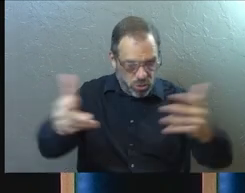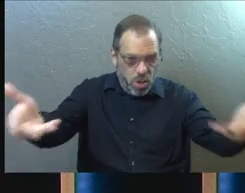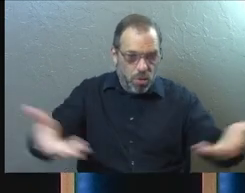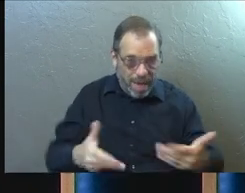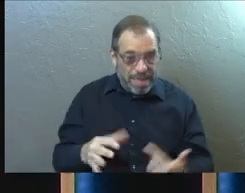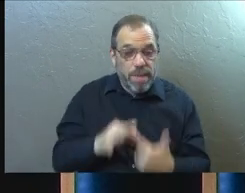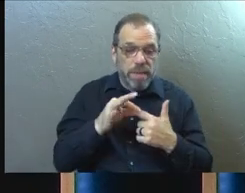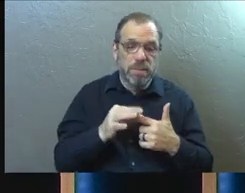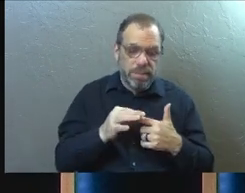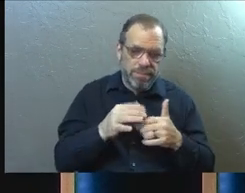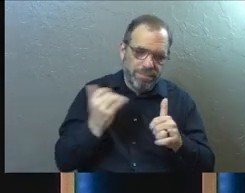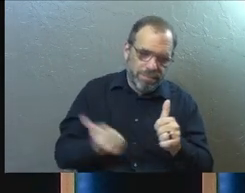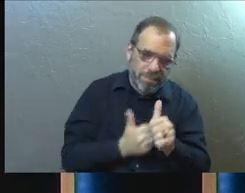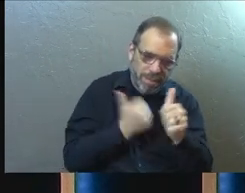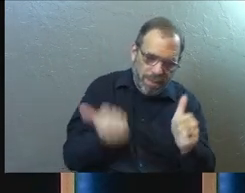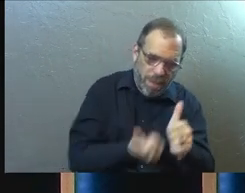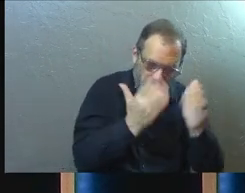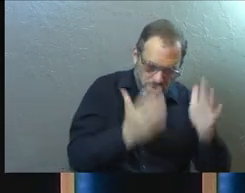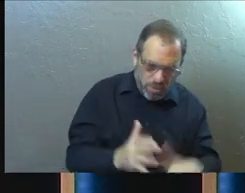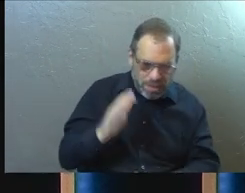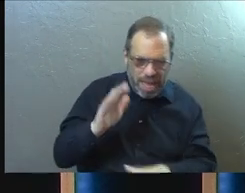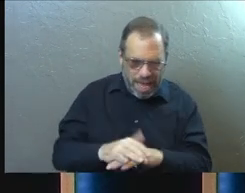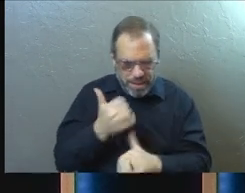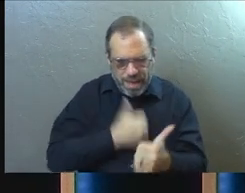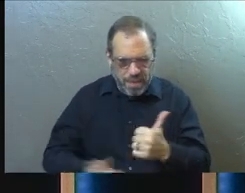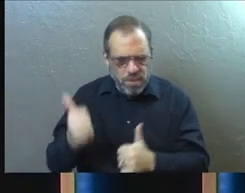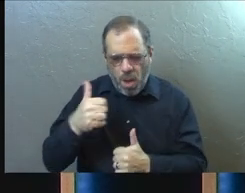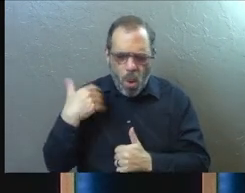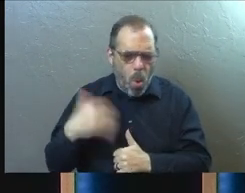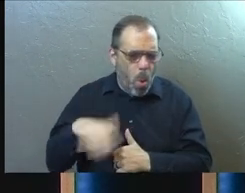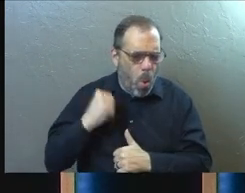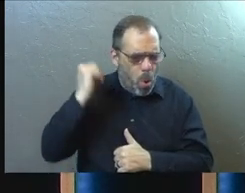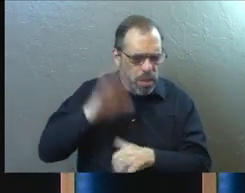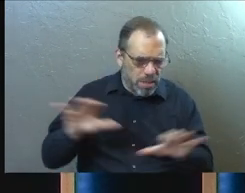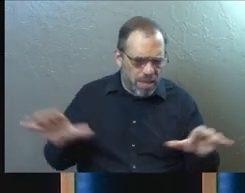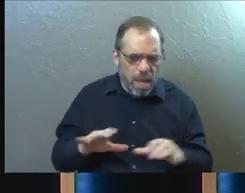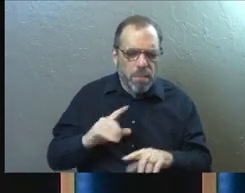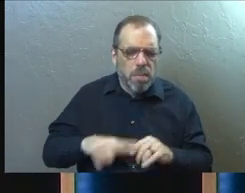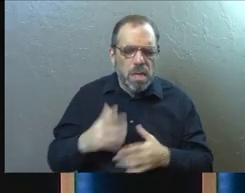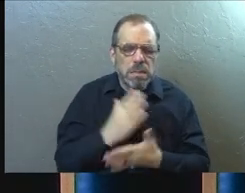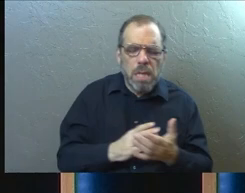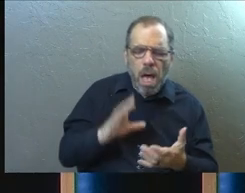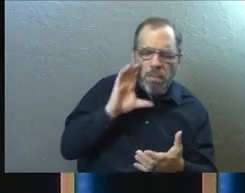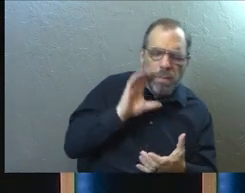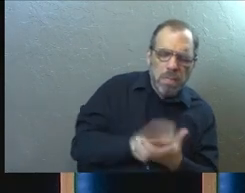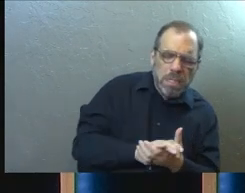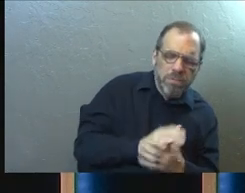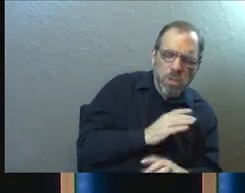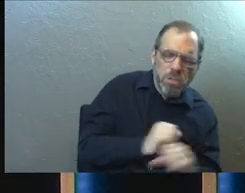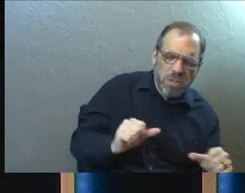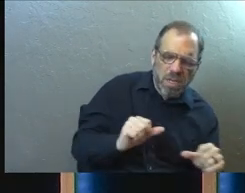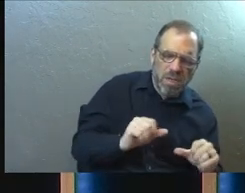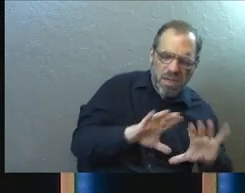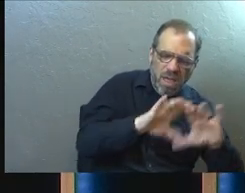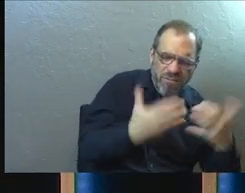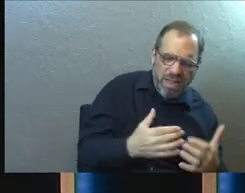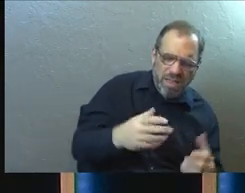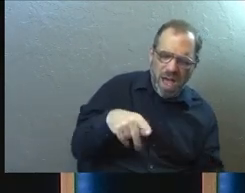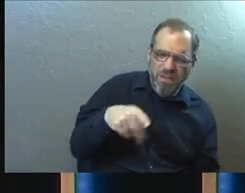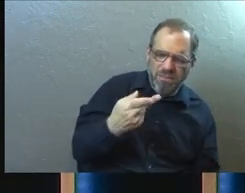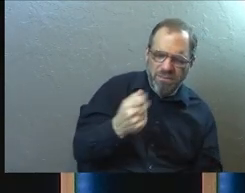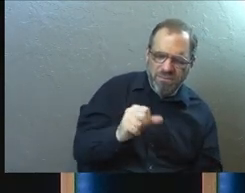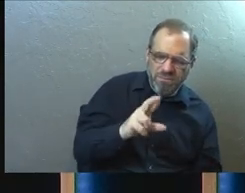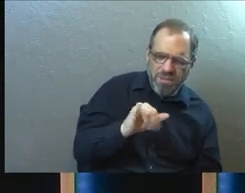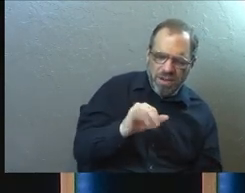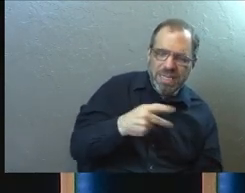including the apostles and elders, they reported everything God had done through them. But then some of the believers who belonged to the sect of the Pharisees